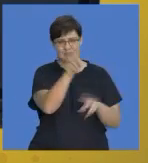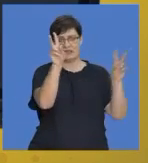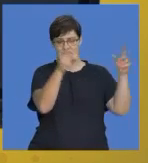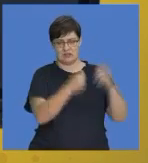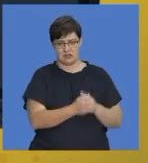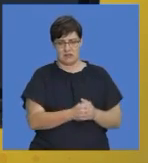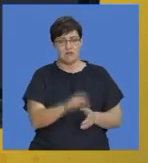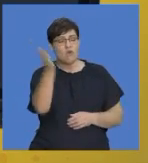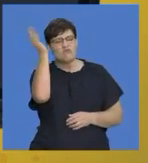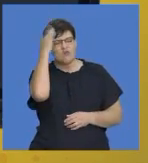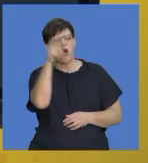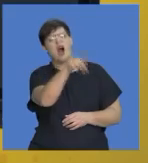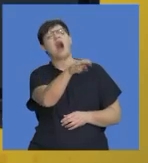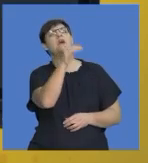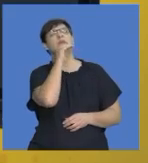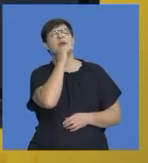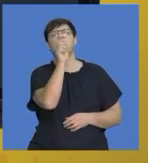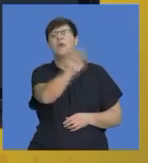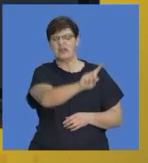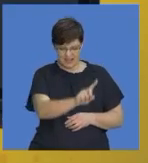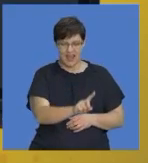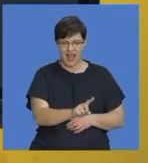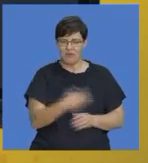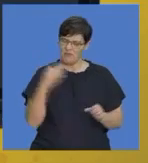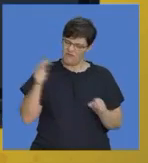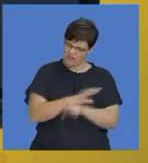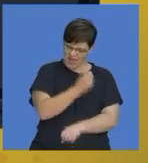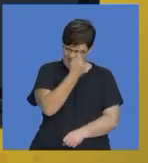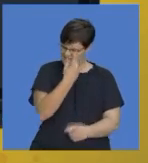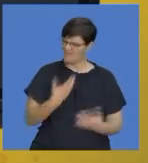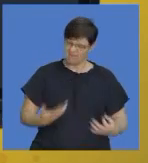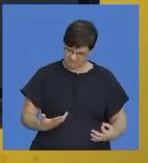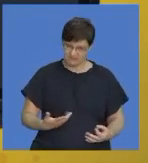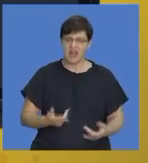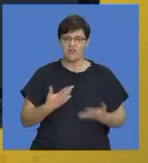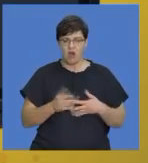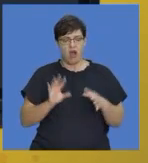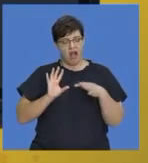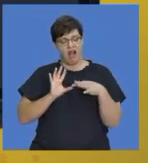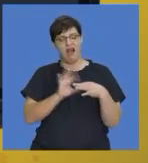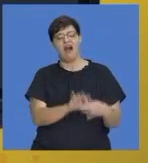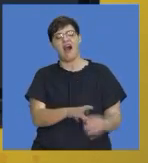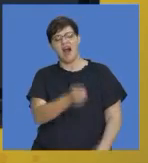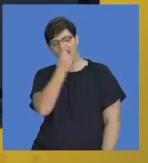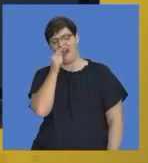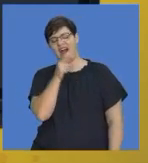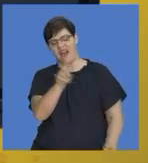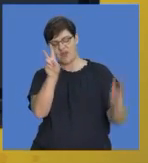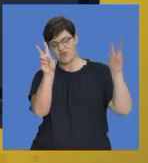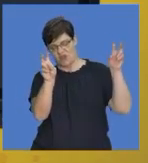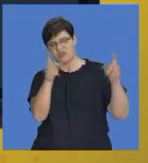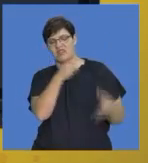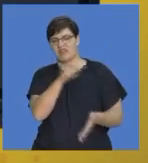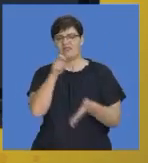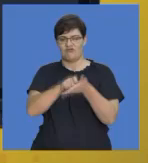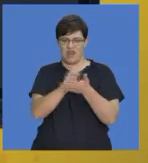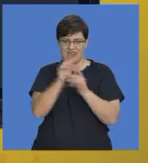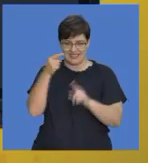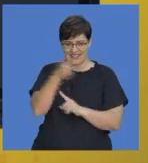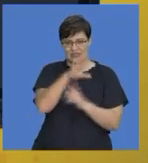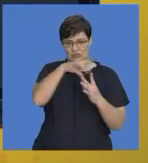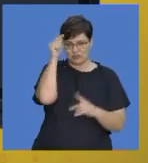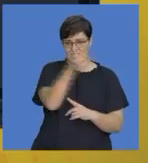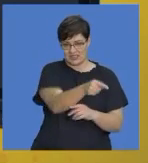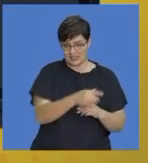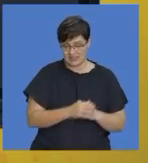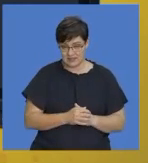exactly what the quotation is saying and you fully understand it and you can relate to the quotation, then by all means, go ahead and answer that